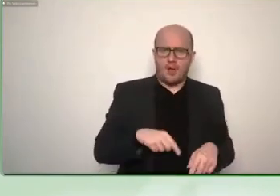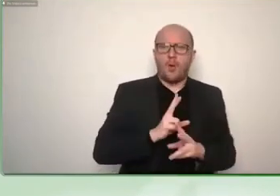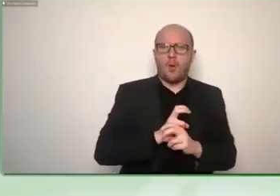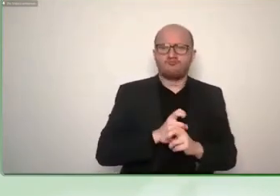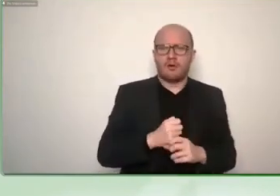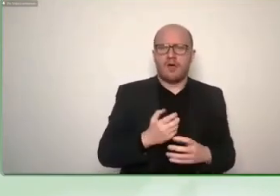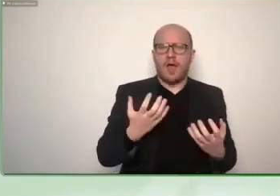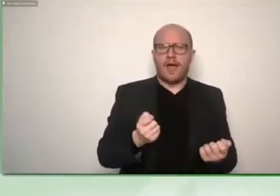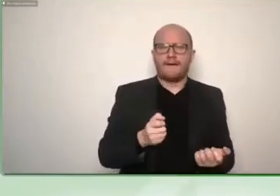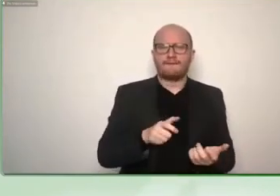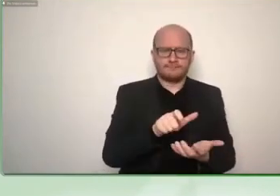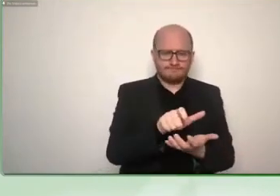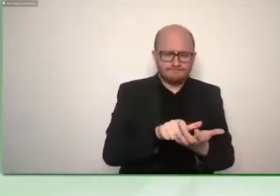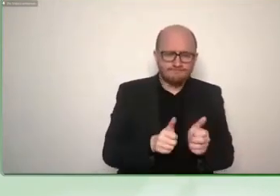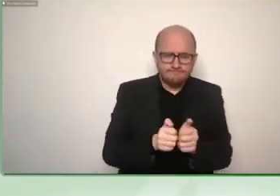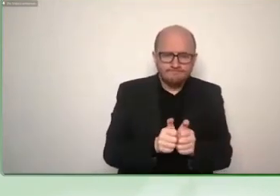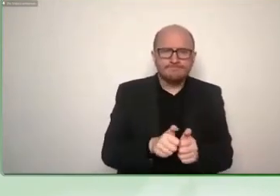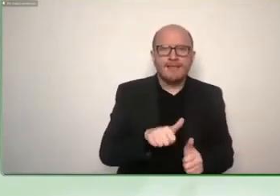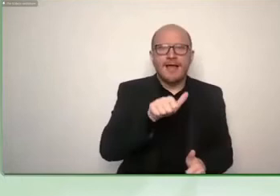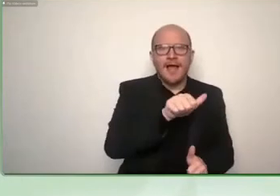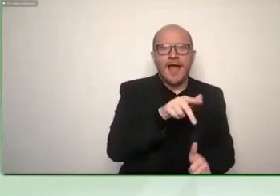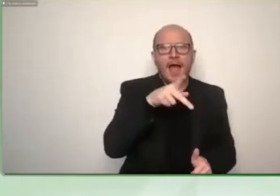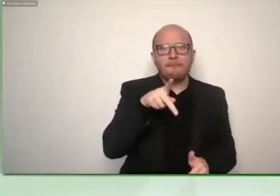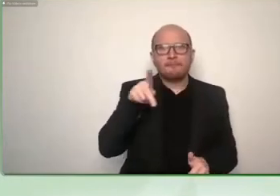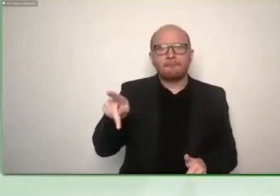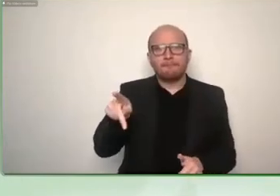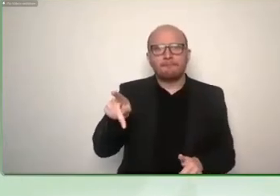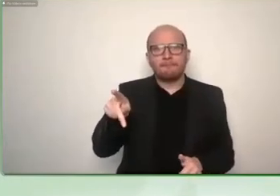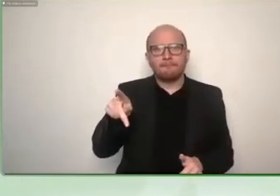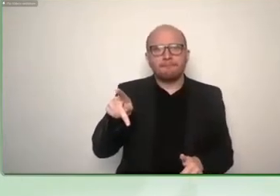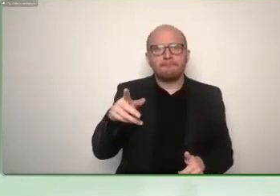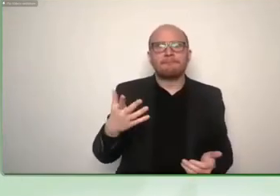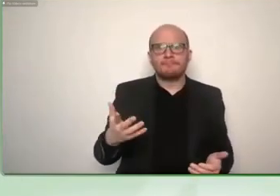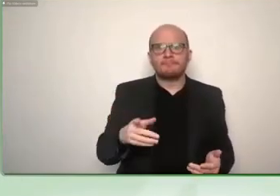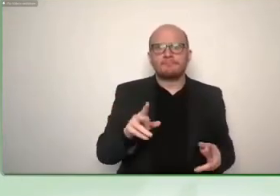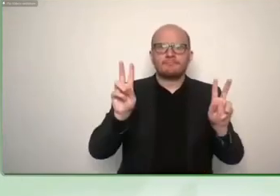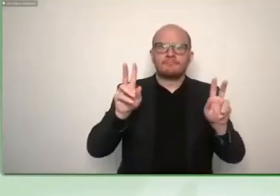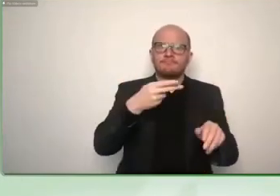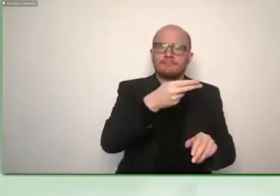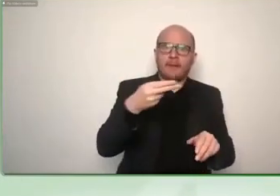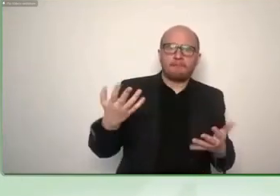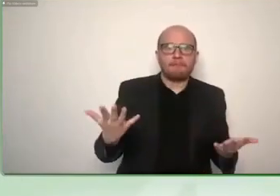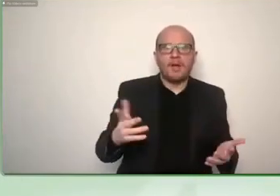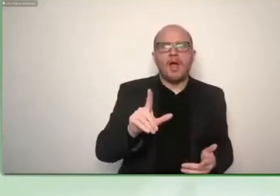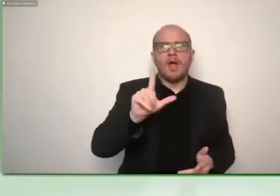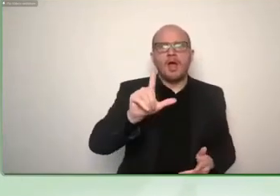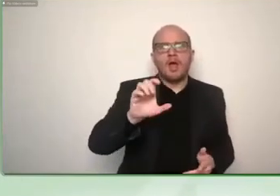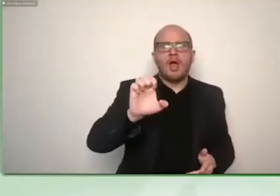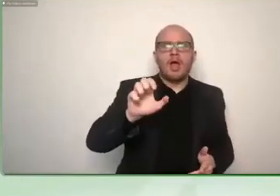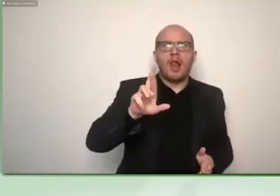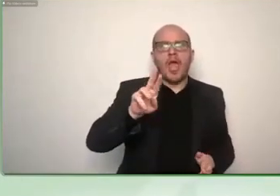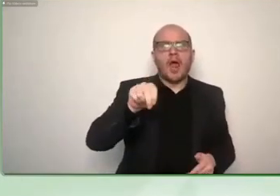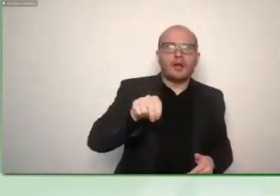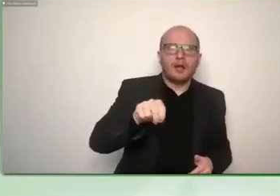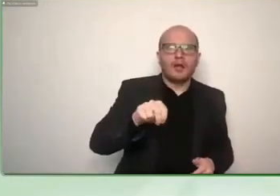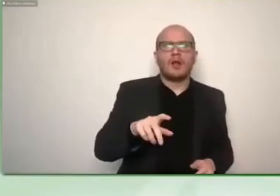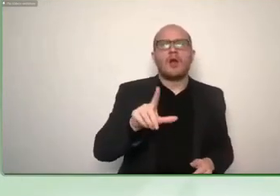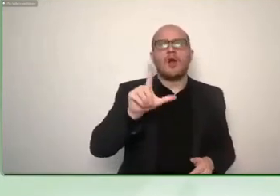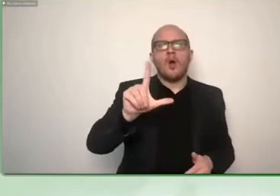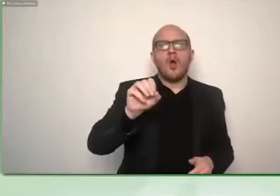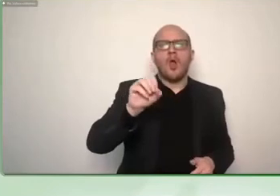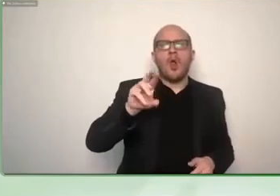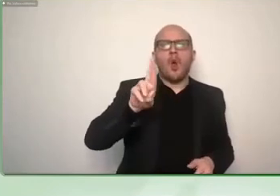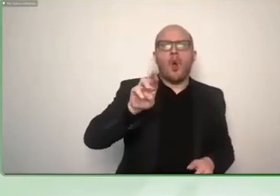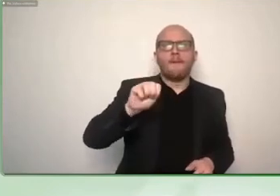called lern larmen and it has the alphabet and it also has exercises